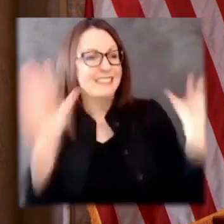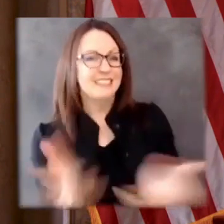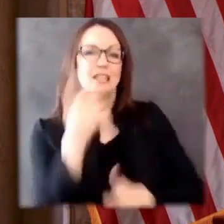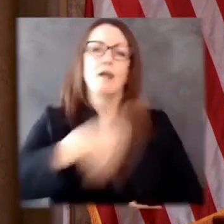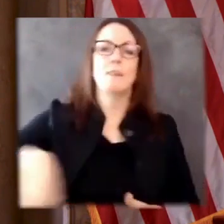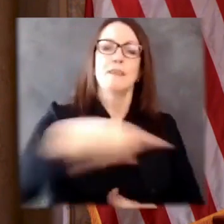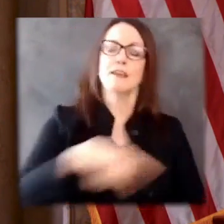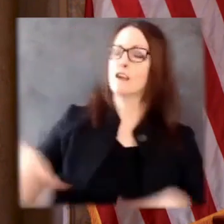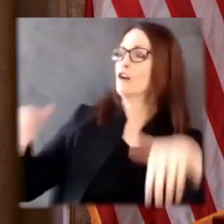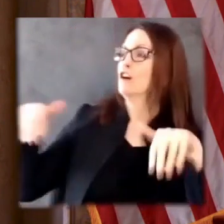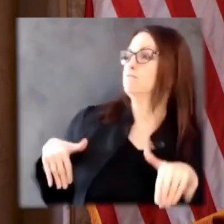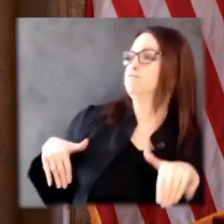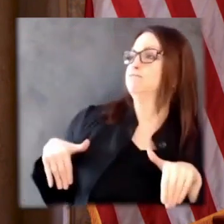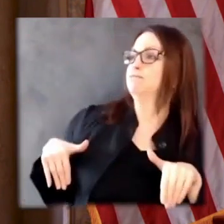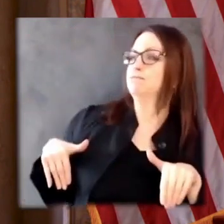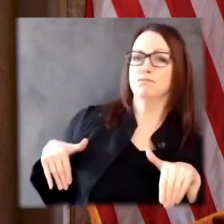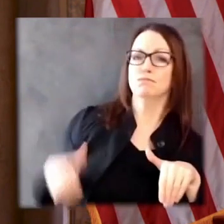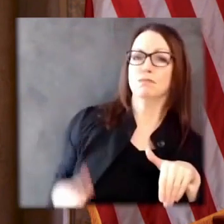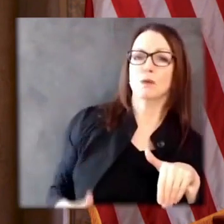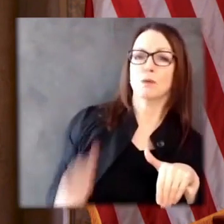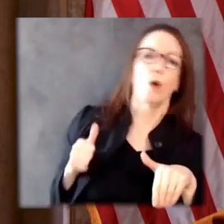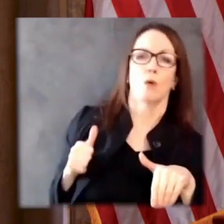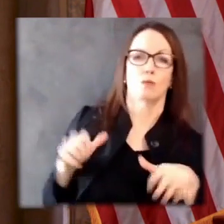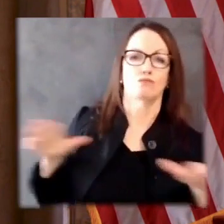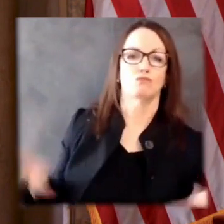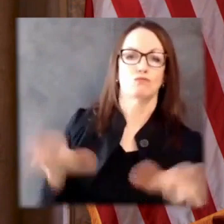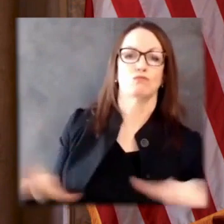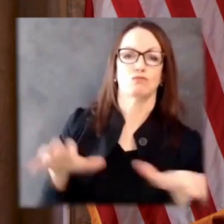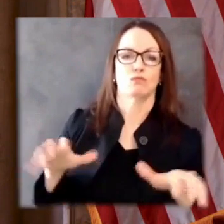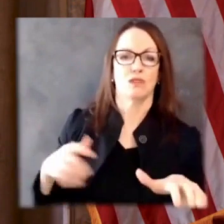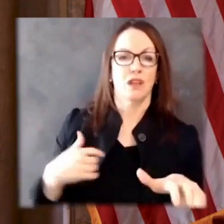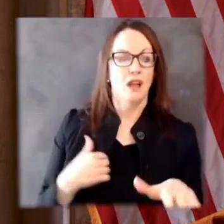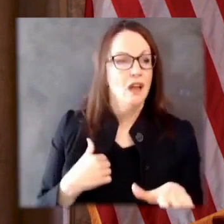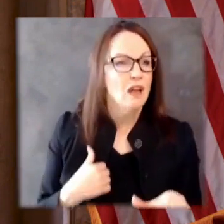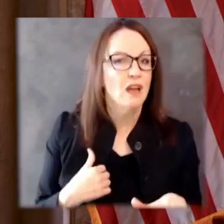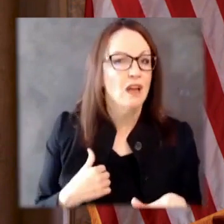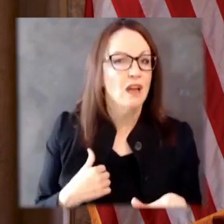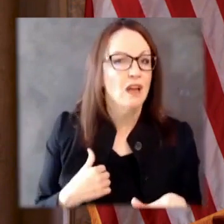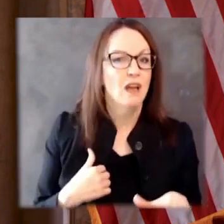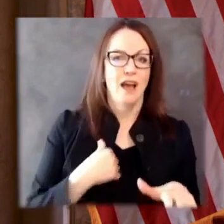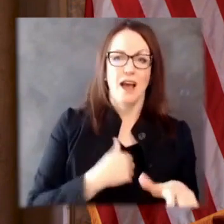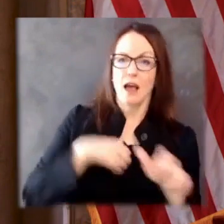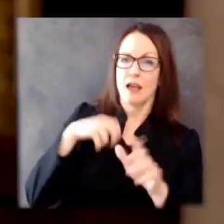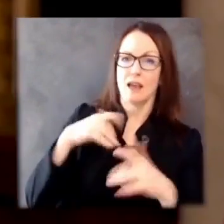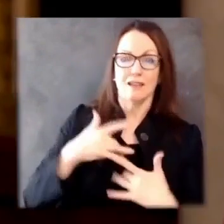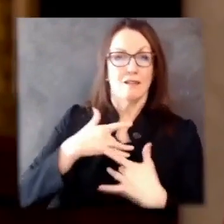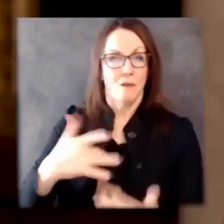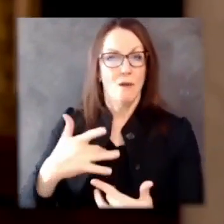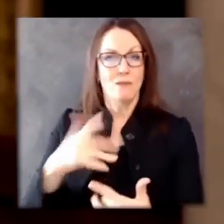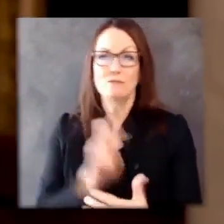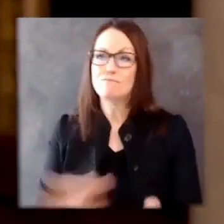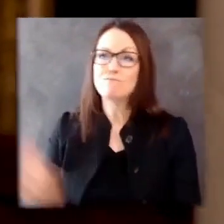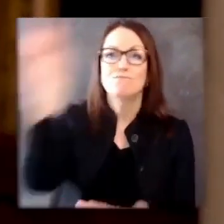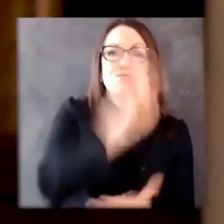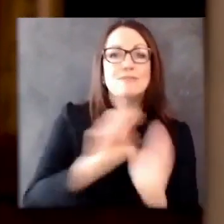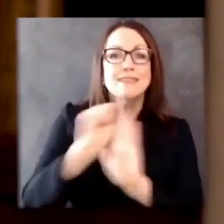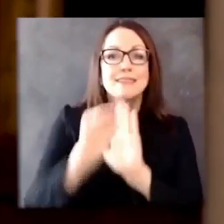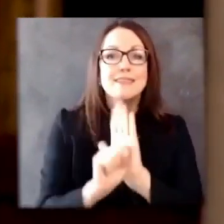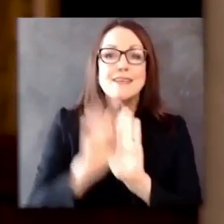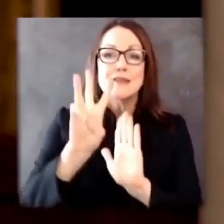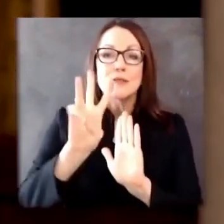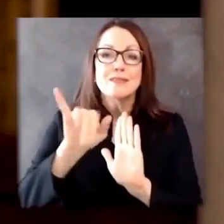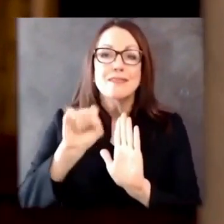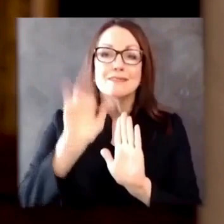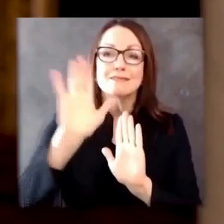someone had said then, after visiting all 72 counties my first year in office, last year we'd only be